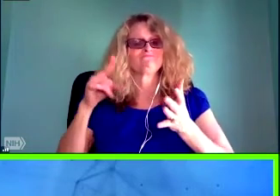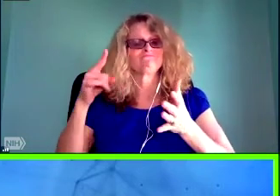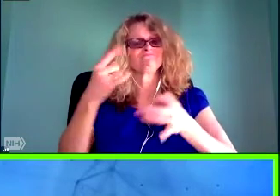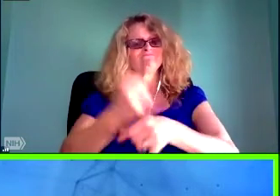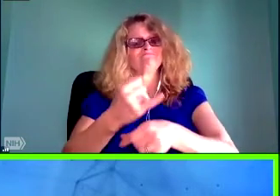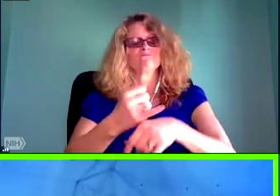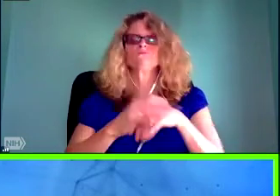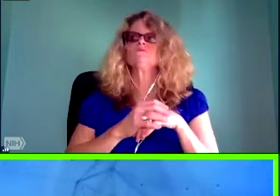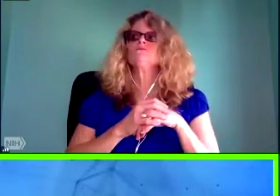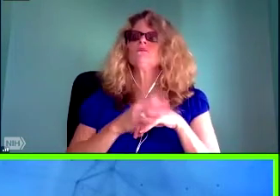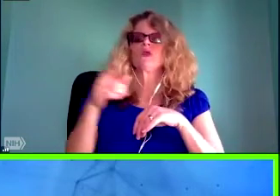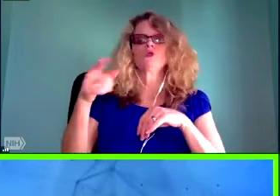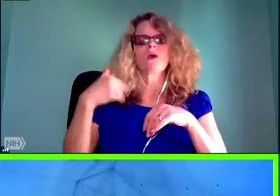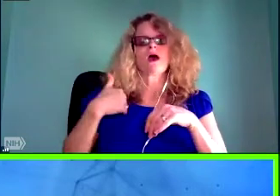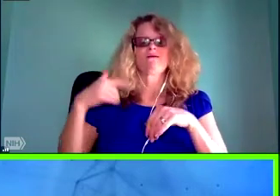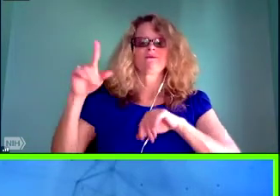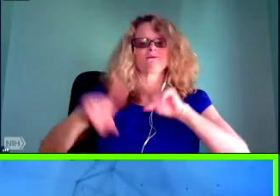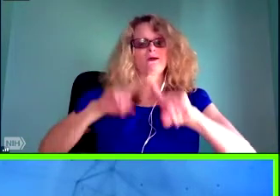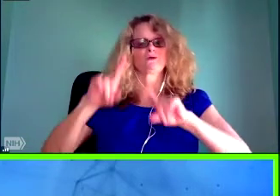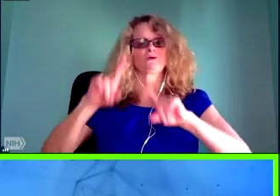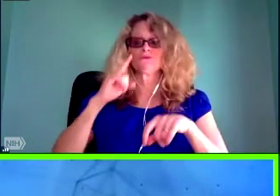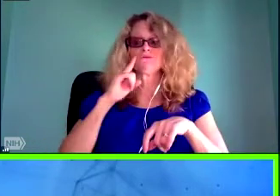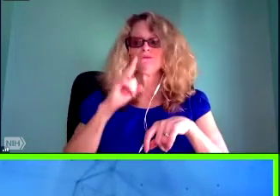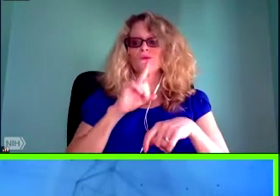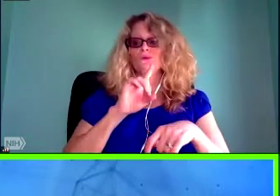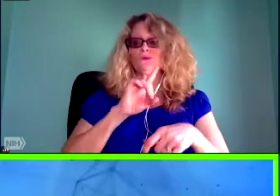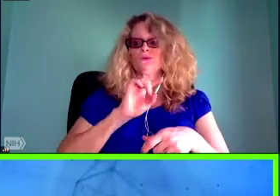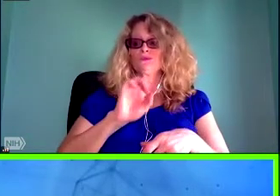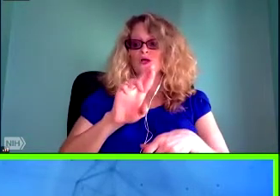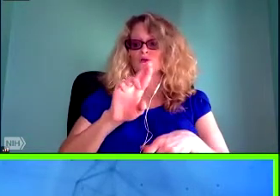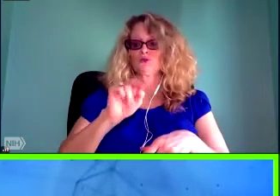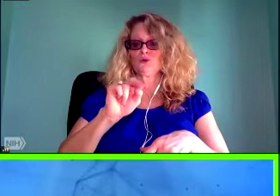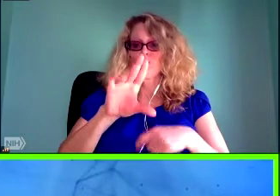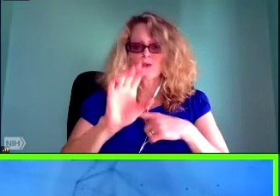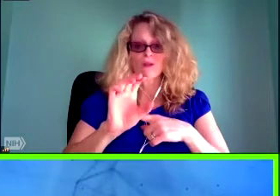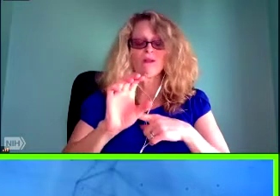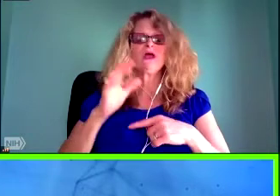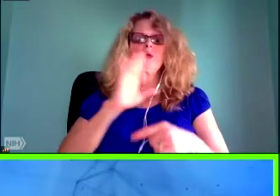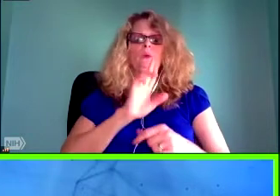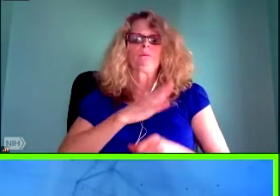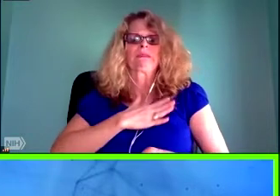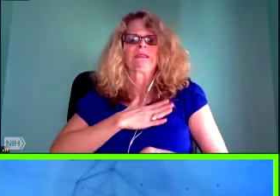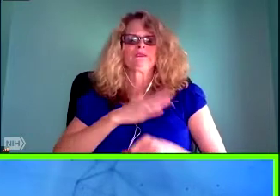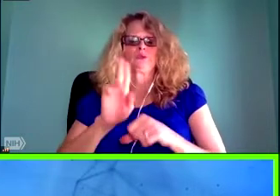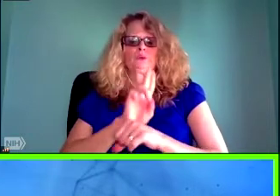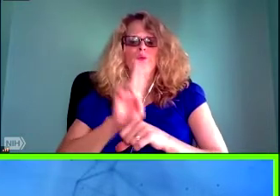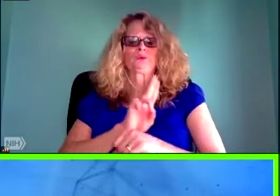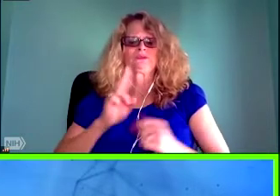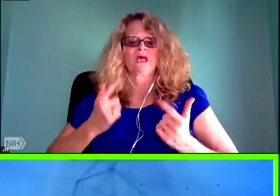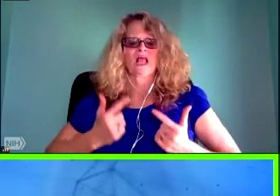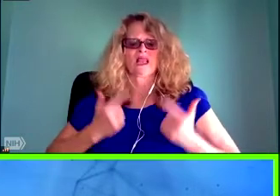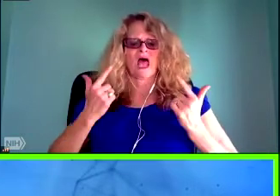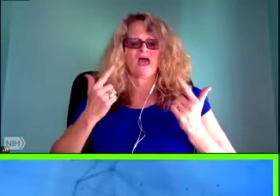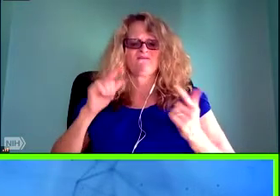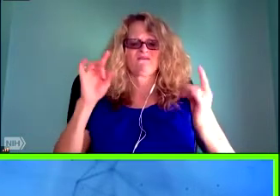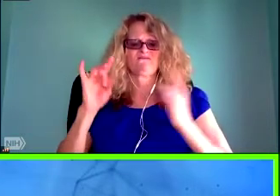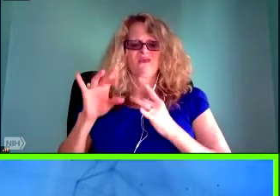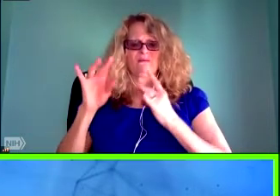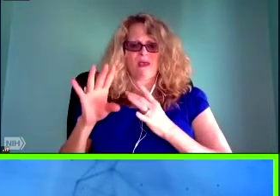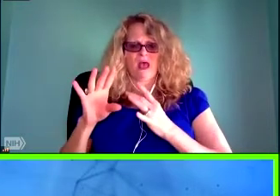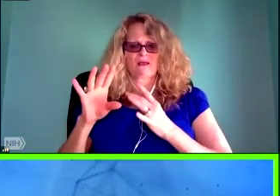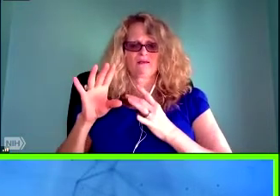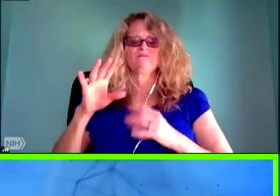American Sign Language Interpretation. Please join me in welcoming Dr. Noble. And Dr. Noble, thank you again for joining us.